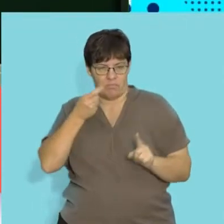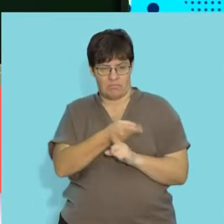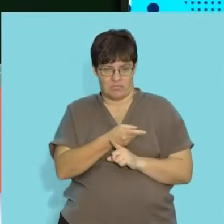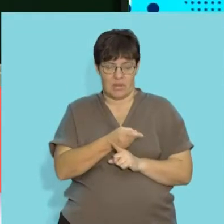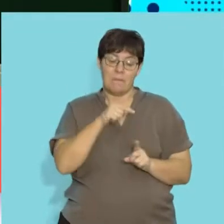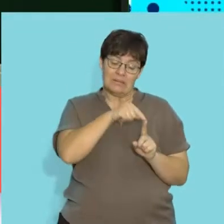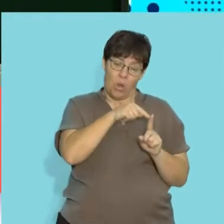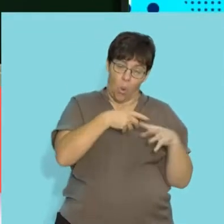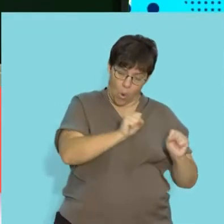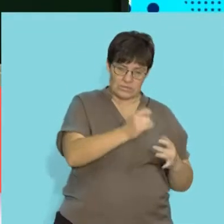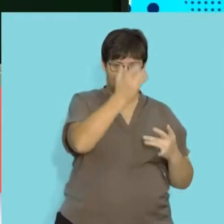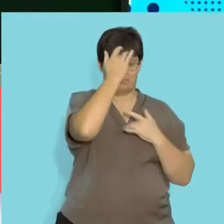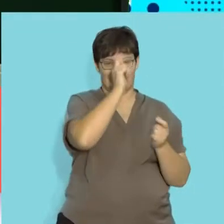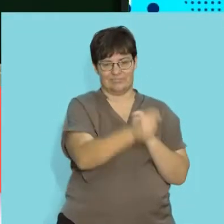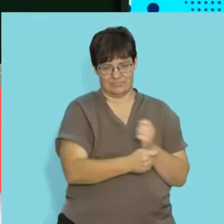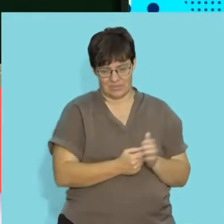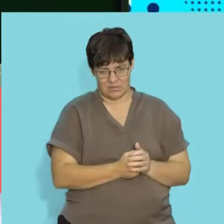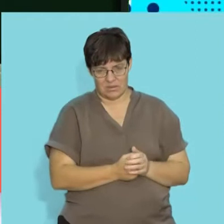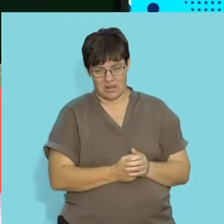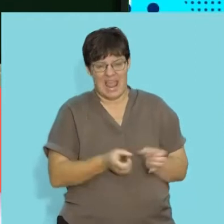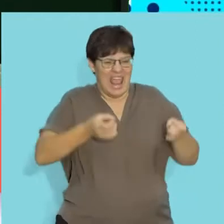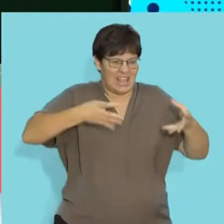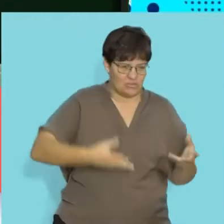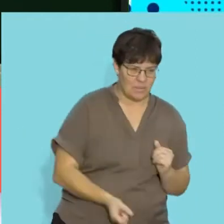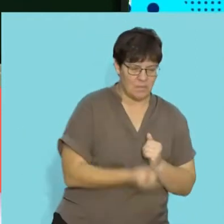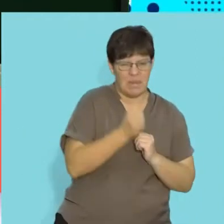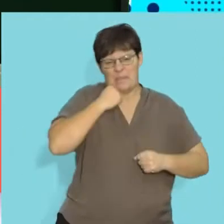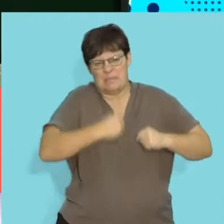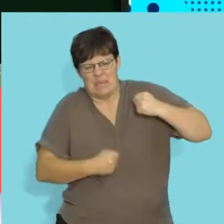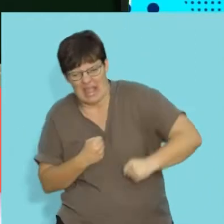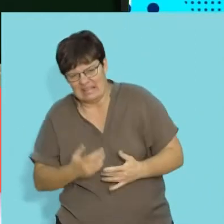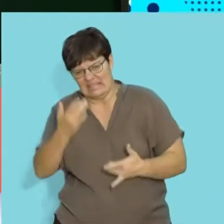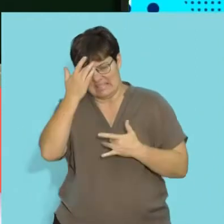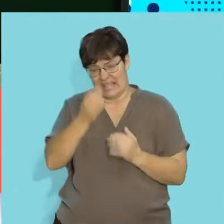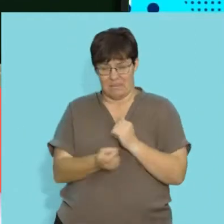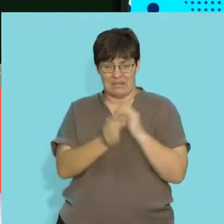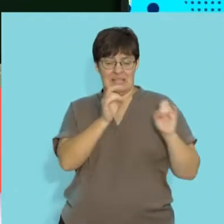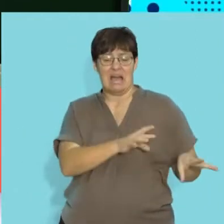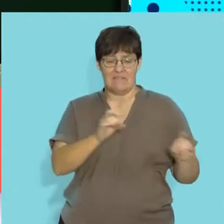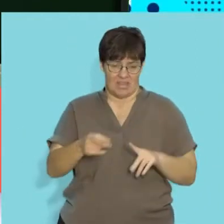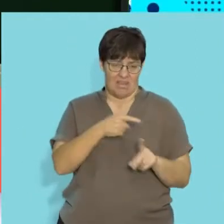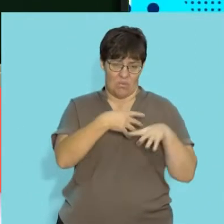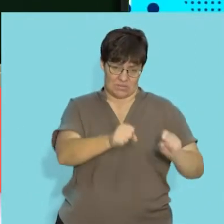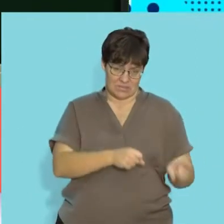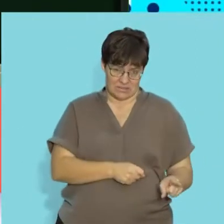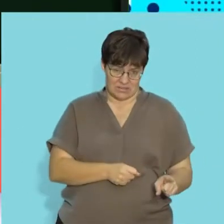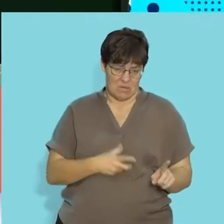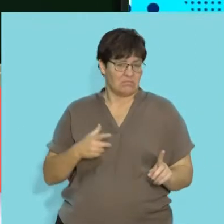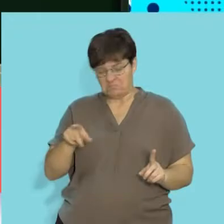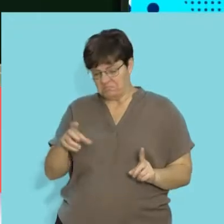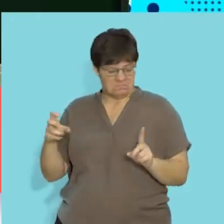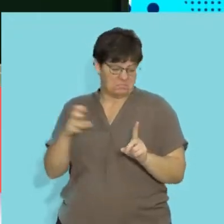at a cost often inflicting injury, pain, sickness and suffering to the host.